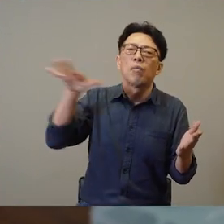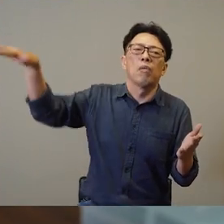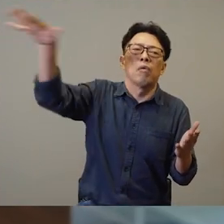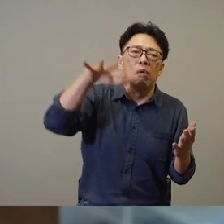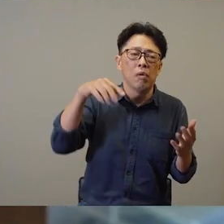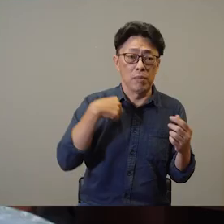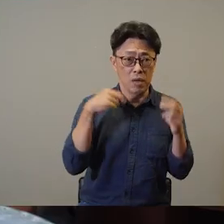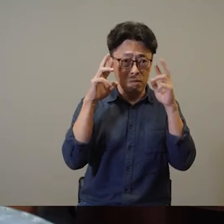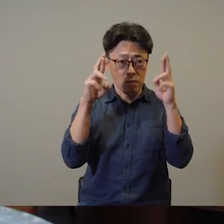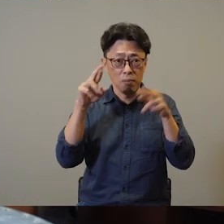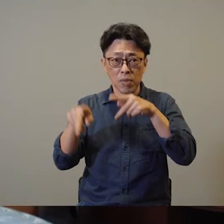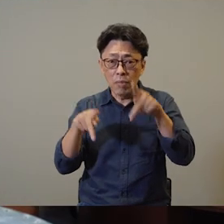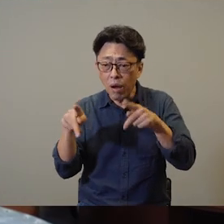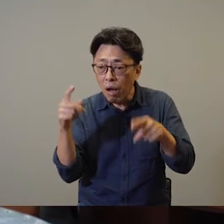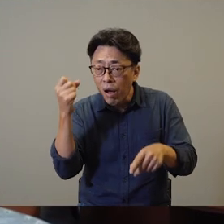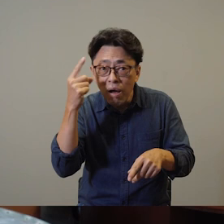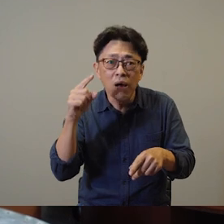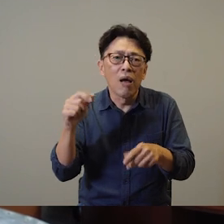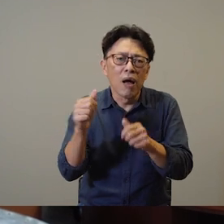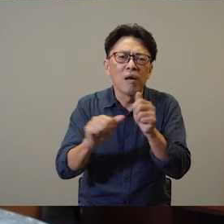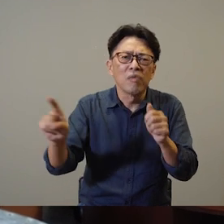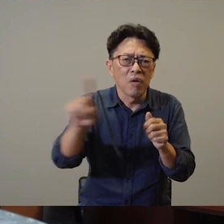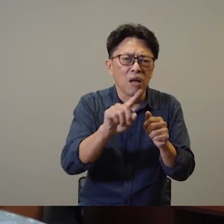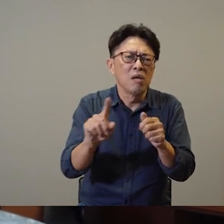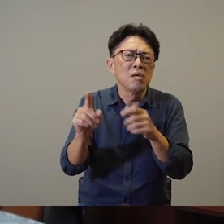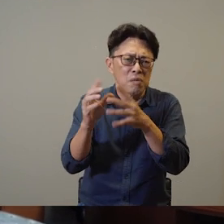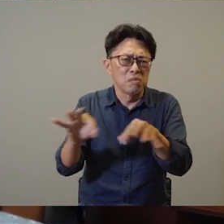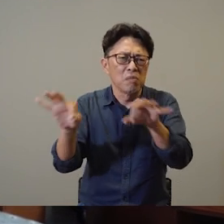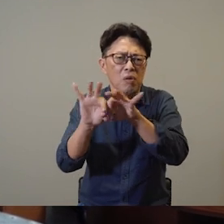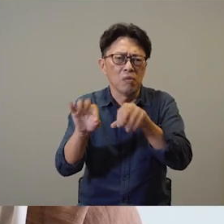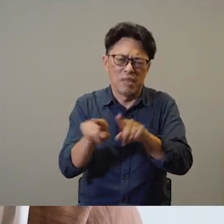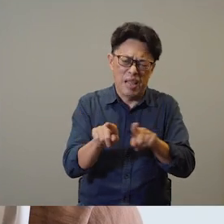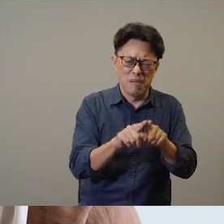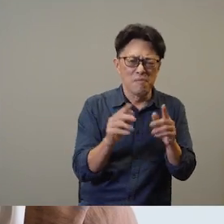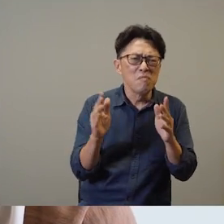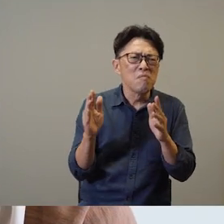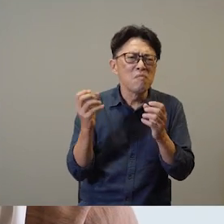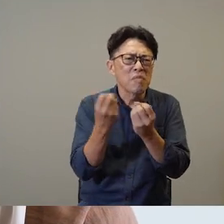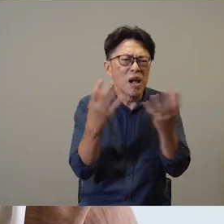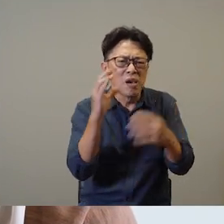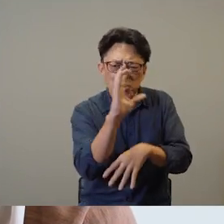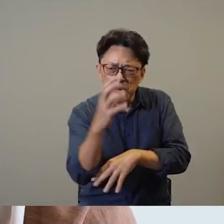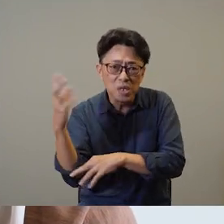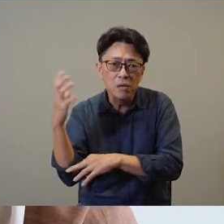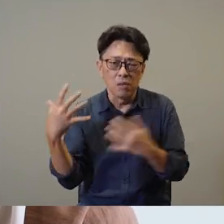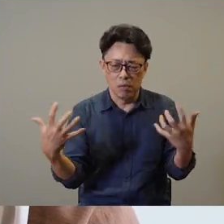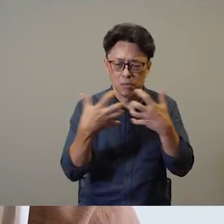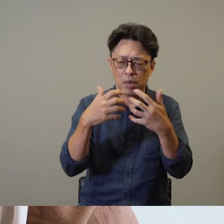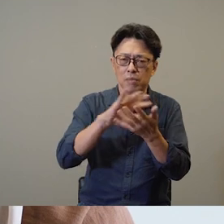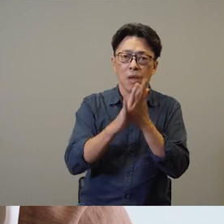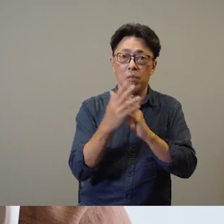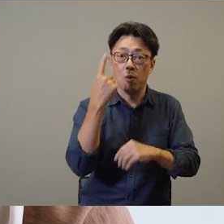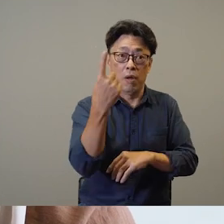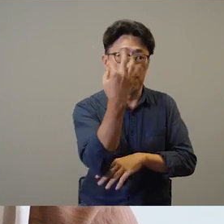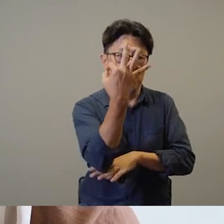So for this artwork, one of the key takeaway points that I would like the audience to take is that everybody has a role to play however small and that we all